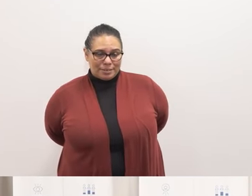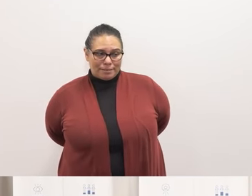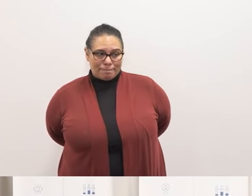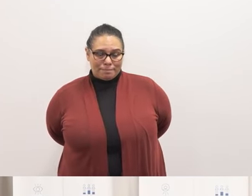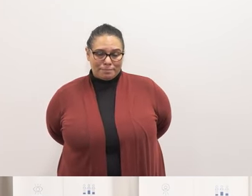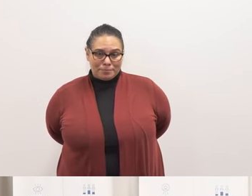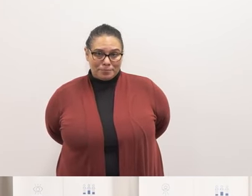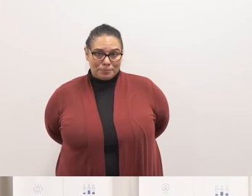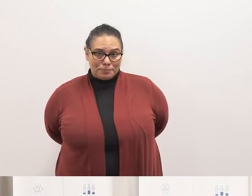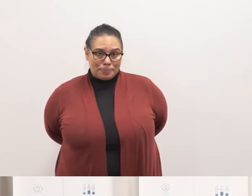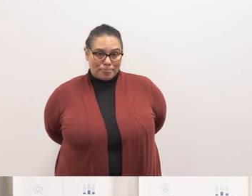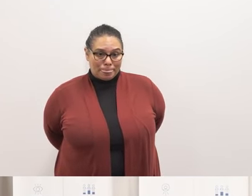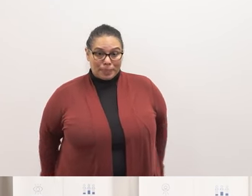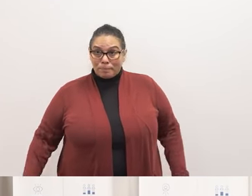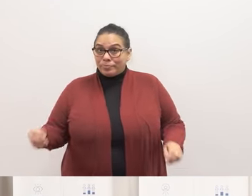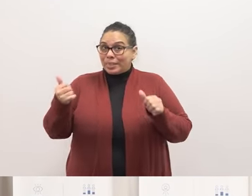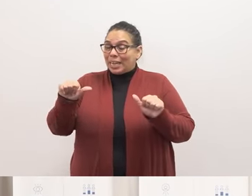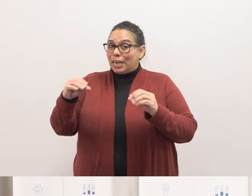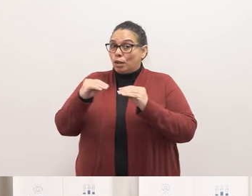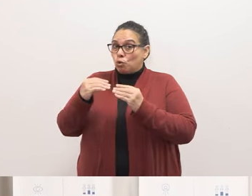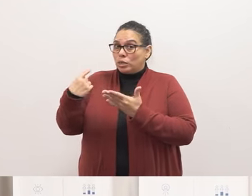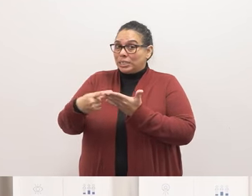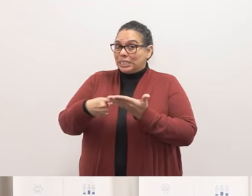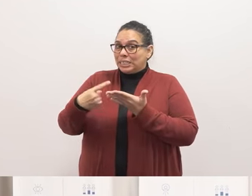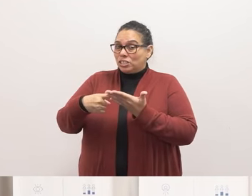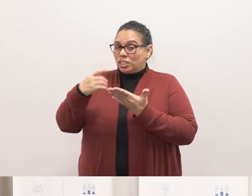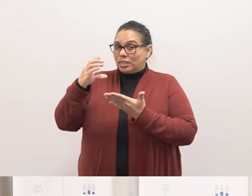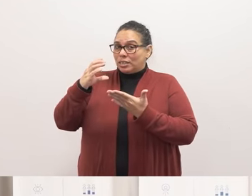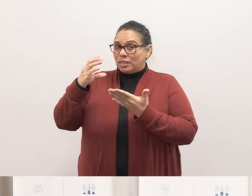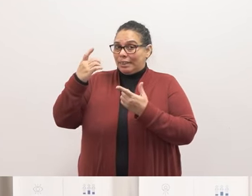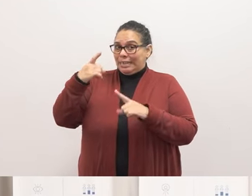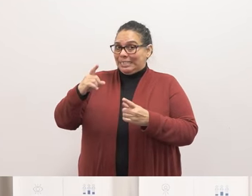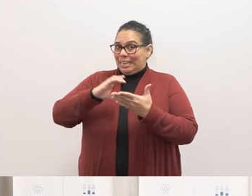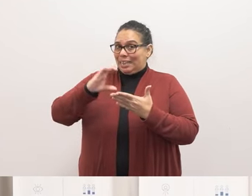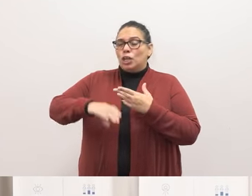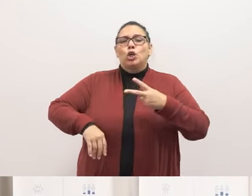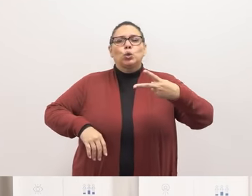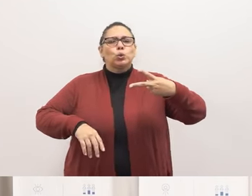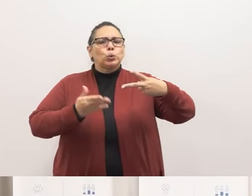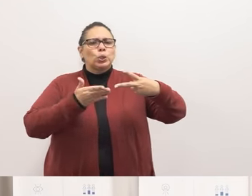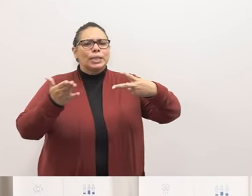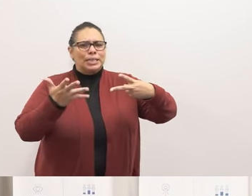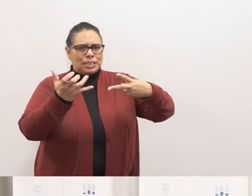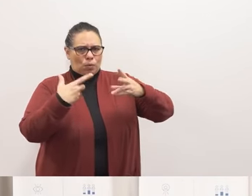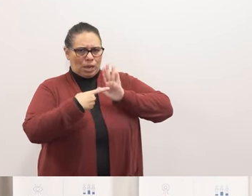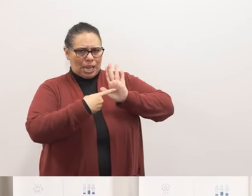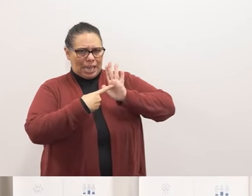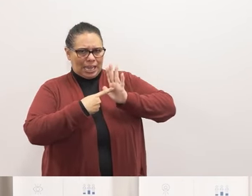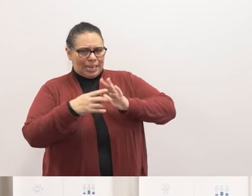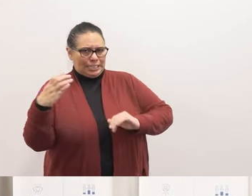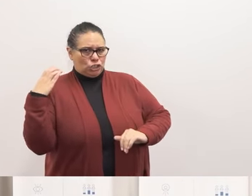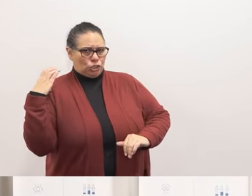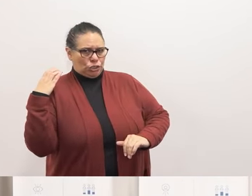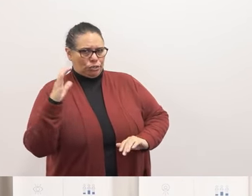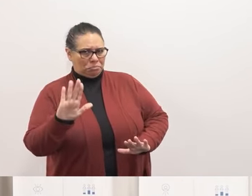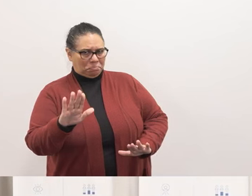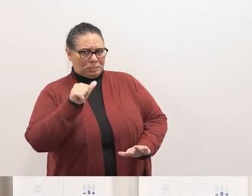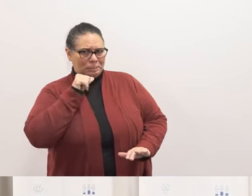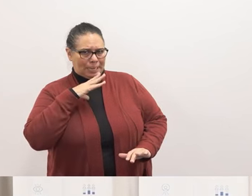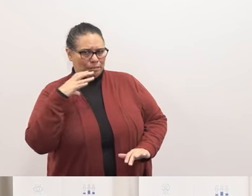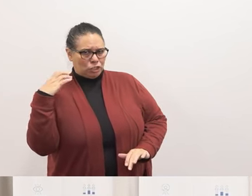Is there any further discussion on the consent calendar? Two things that I would like to highlight, madam chair, is a, um,